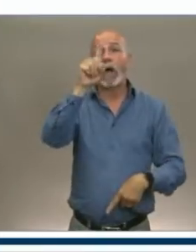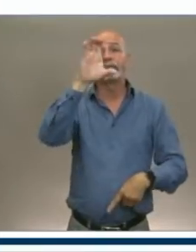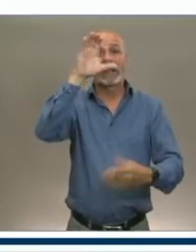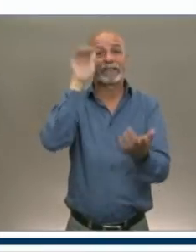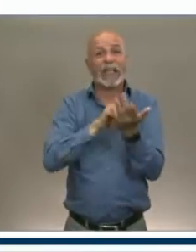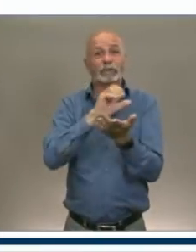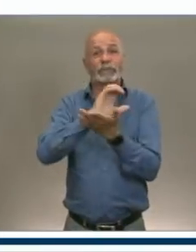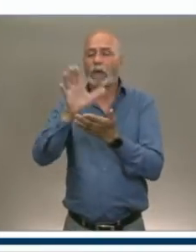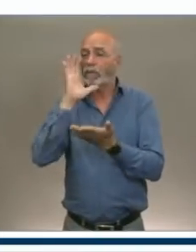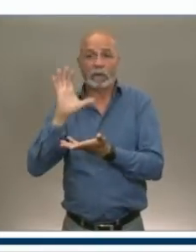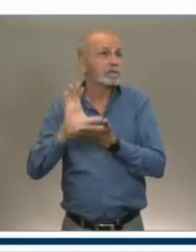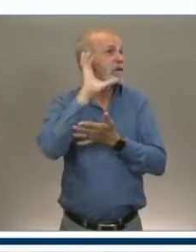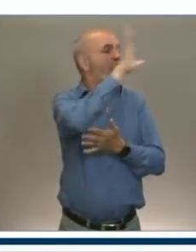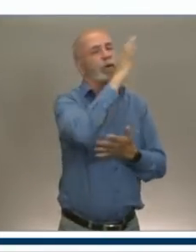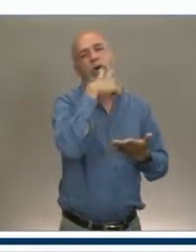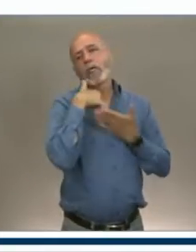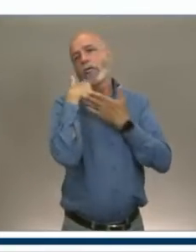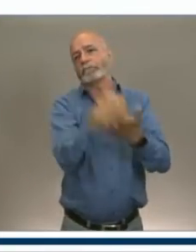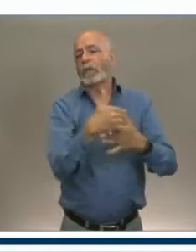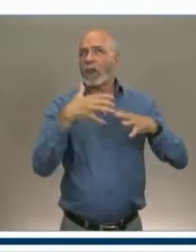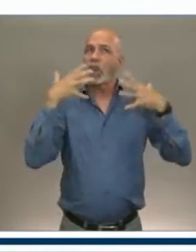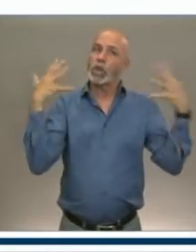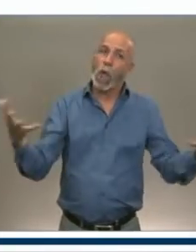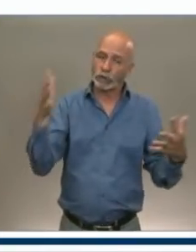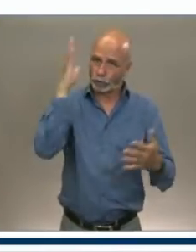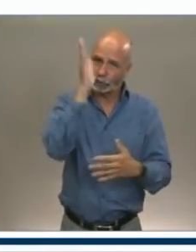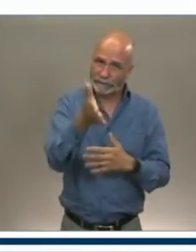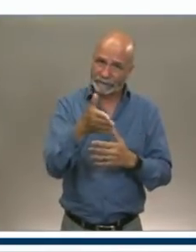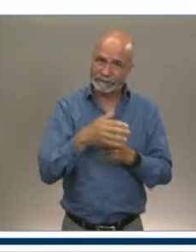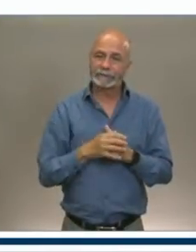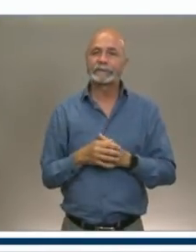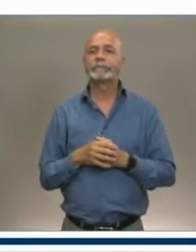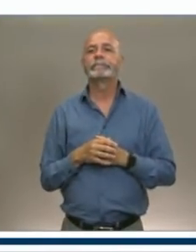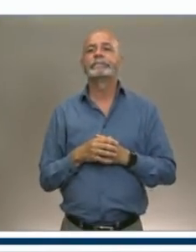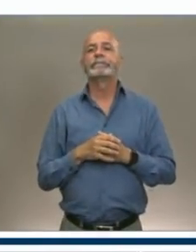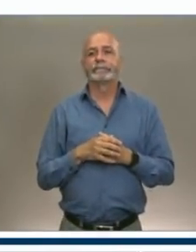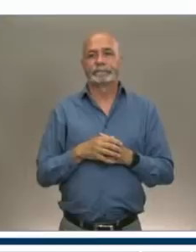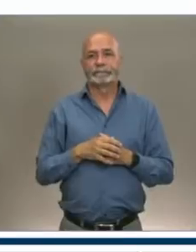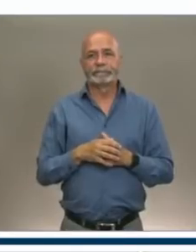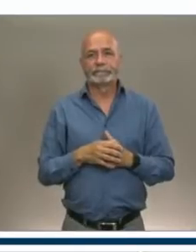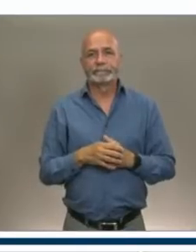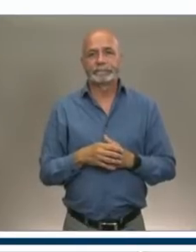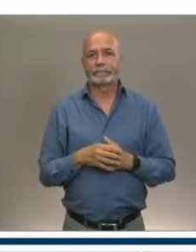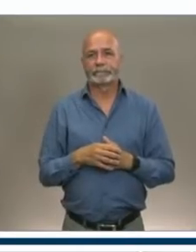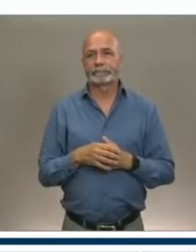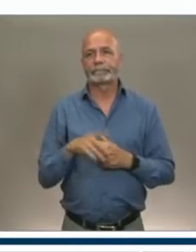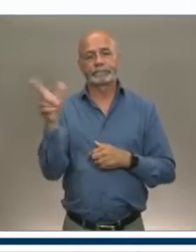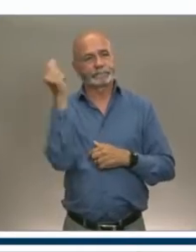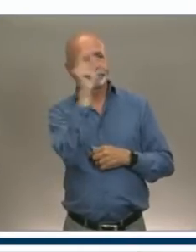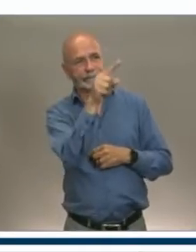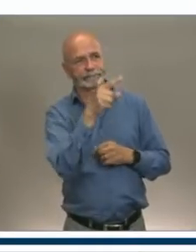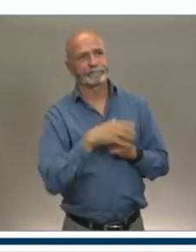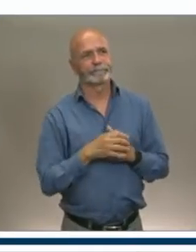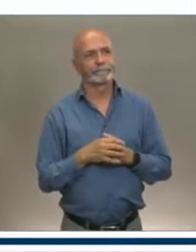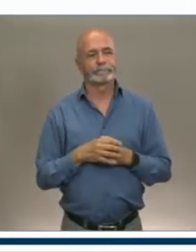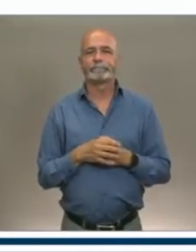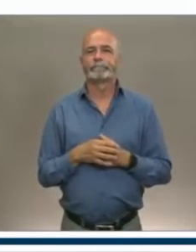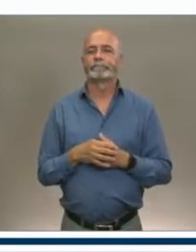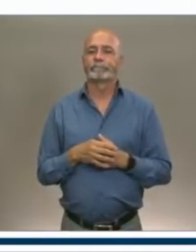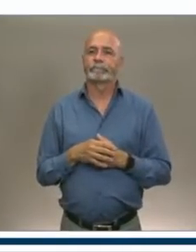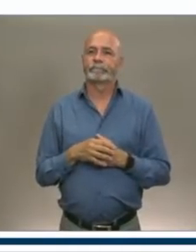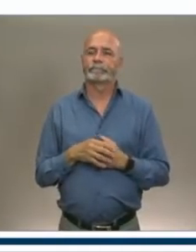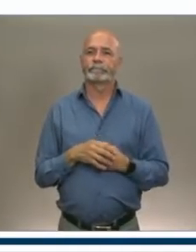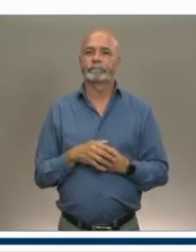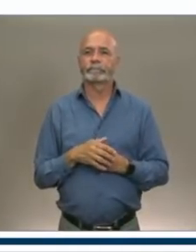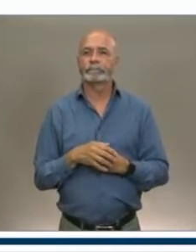on their season as well. Keith, do you have a follow-up? Yeah, I'm just wondering, when you were putting this together, was there